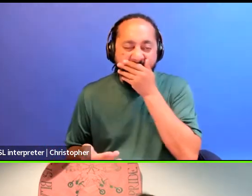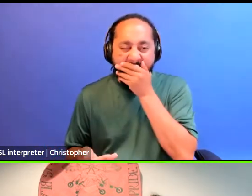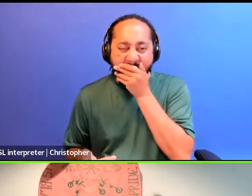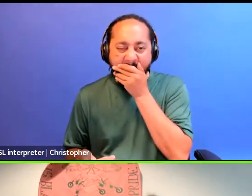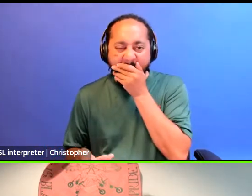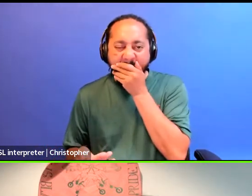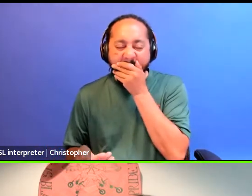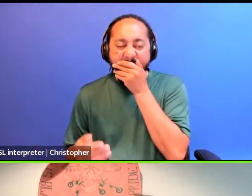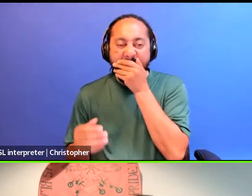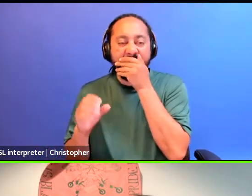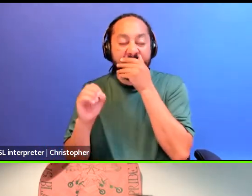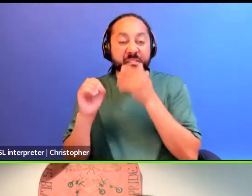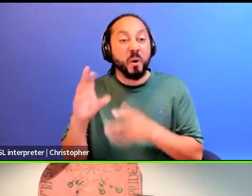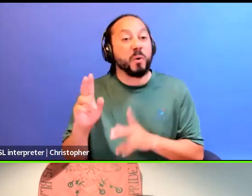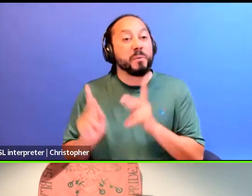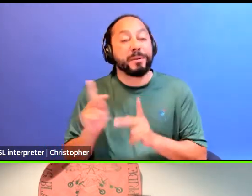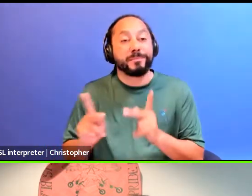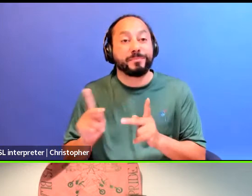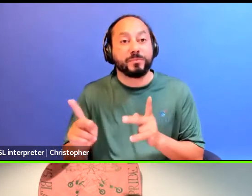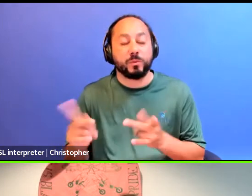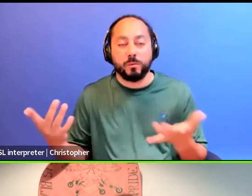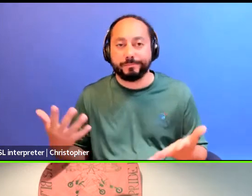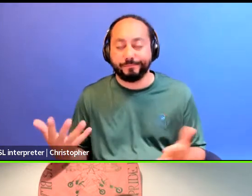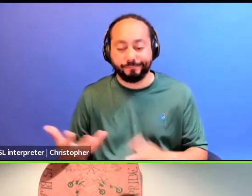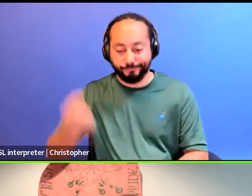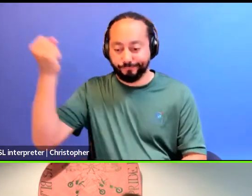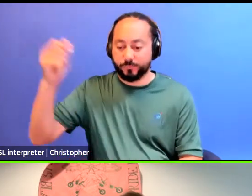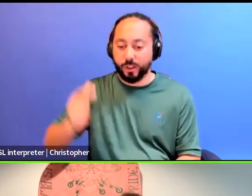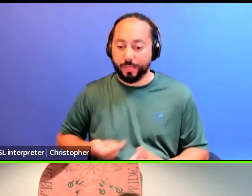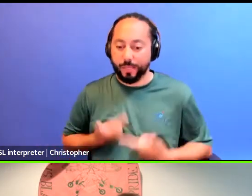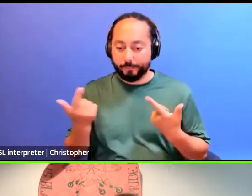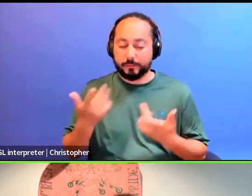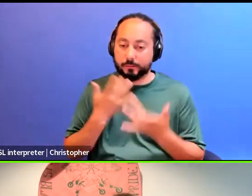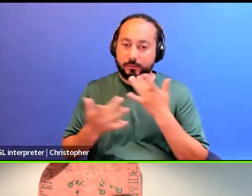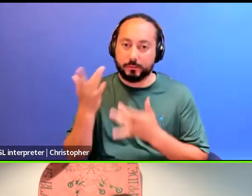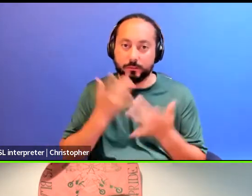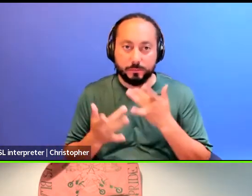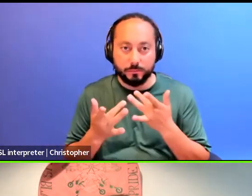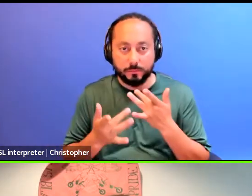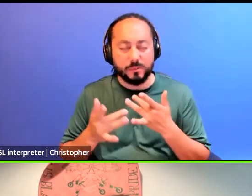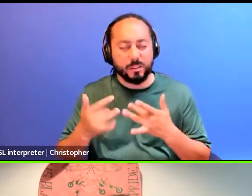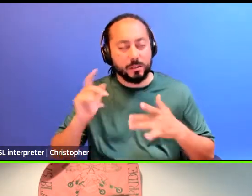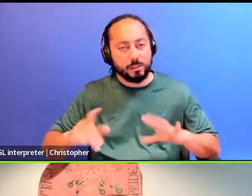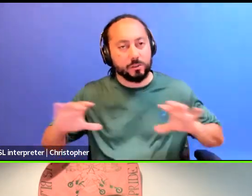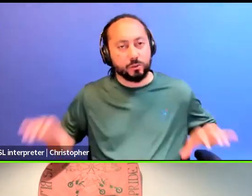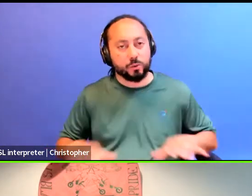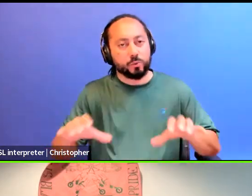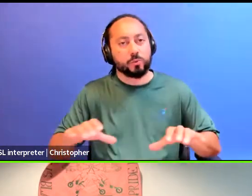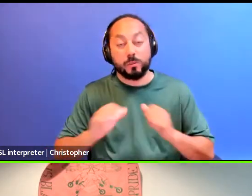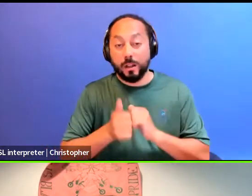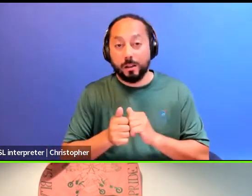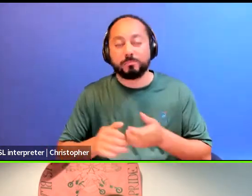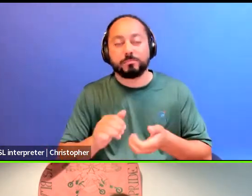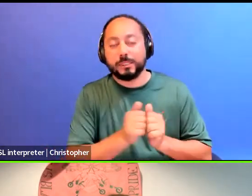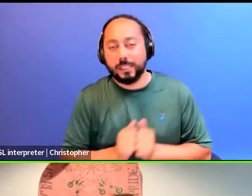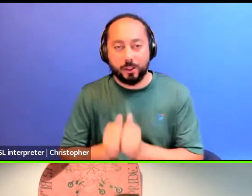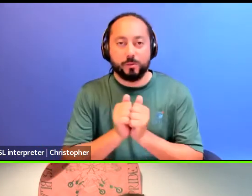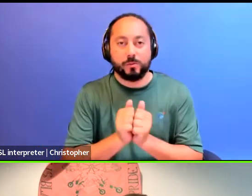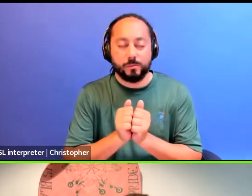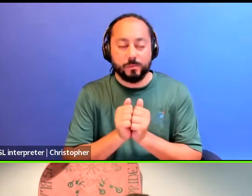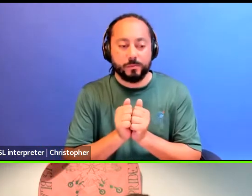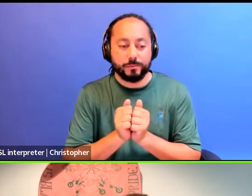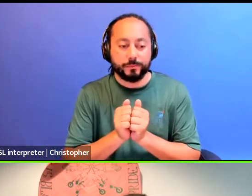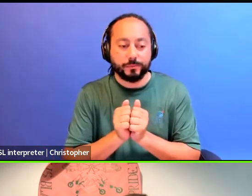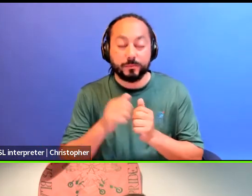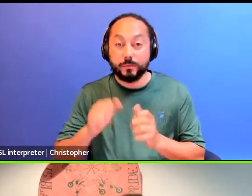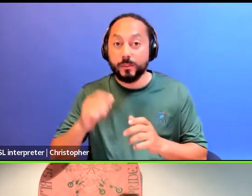who've been most deprived of having access to a life, right? So this is, this is the kind of doing and it's doing together. And I think that's at the root of it. And it can look like